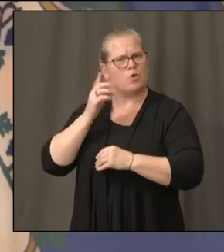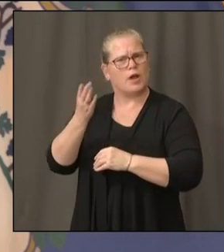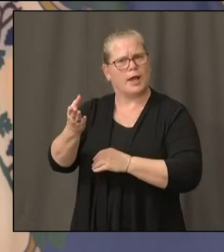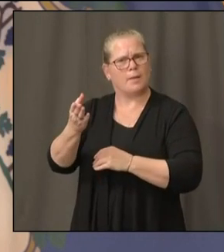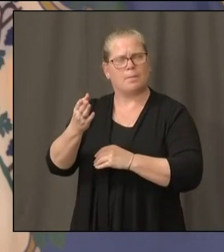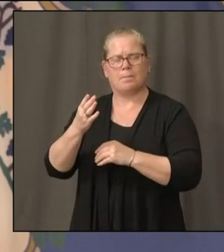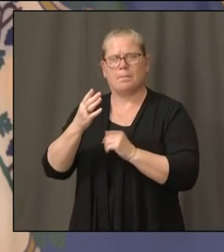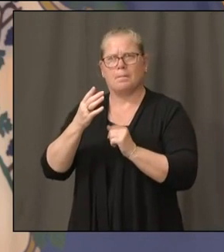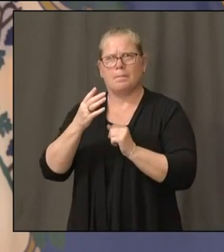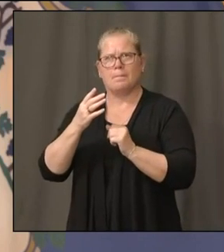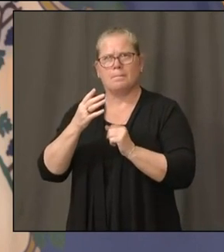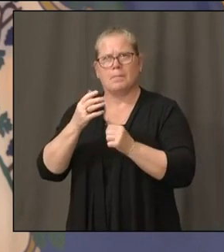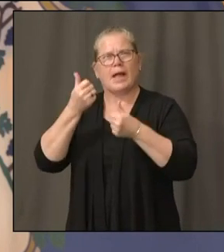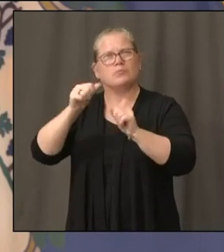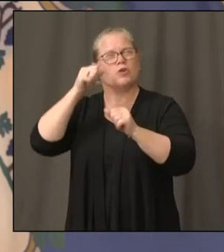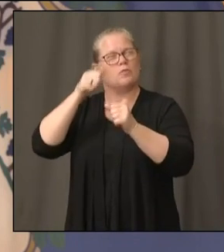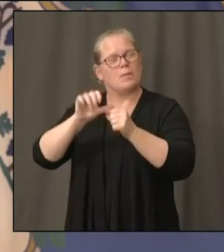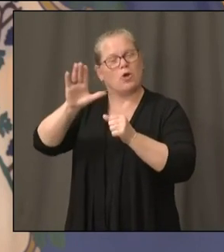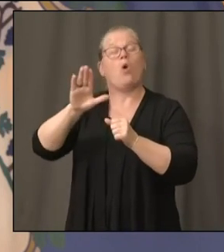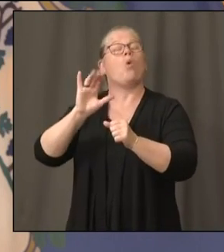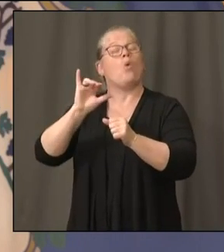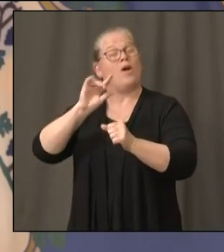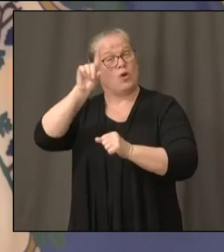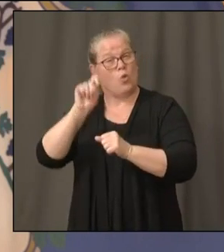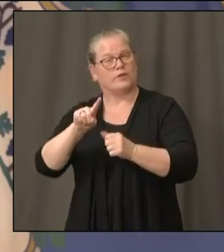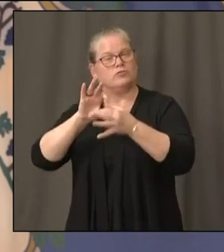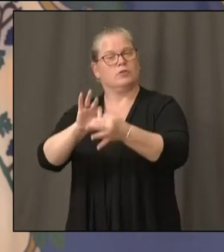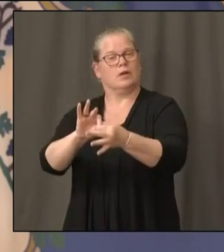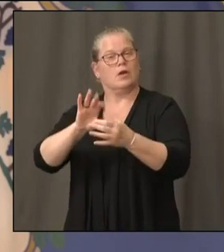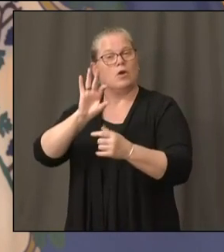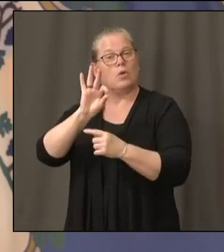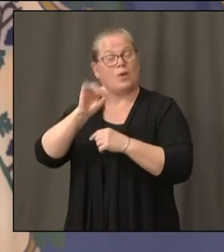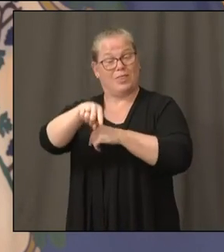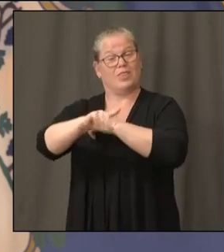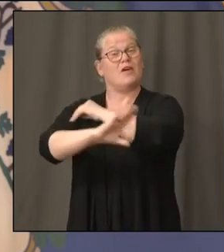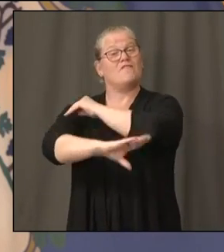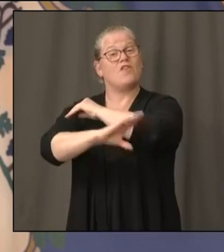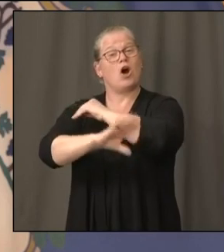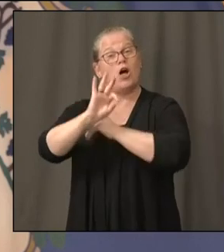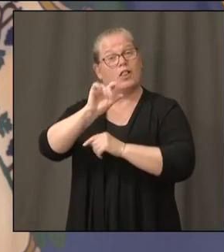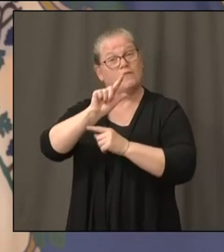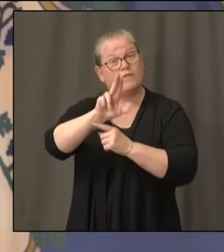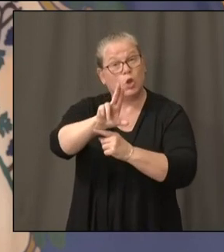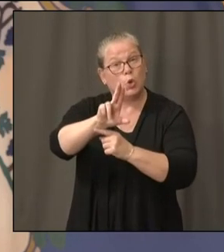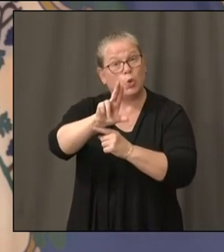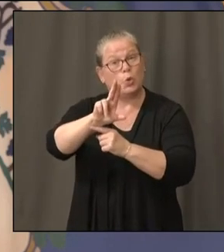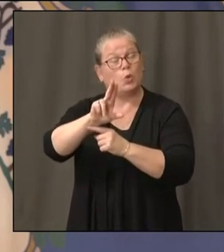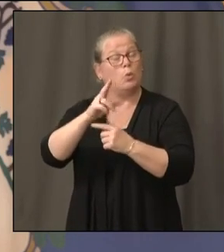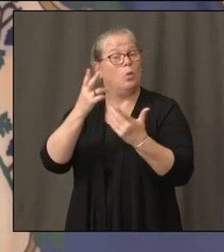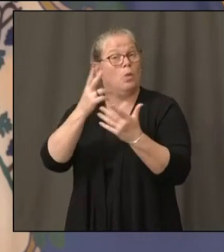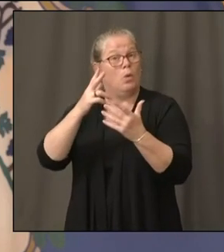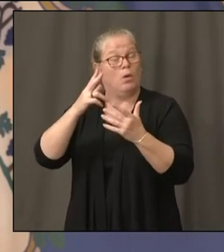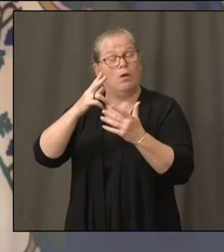the fall, the flu season, and what surprises you or what we should anticipate then.